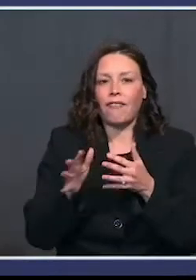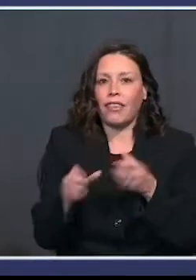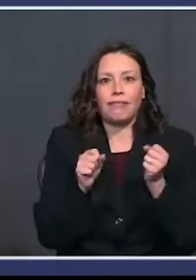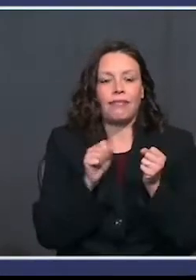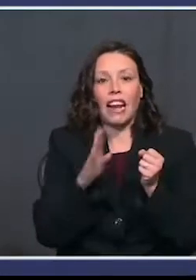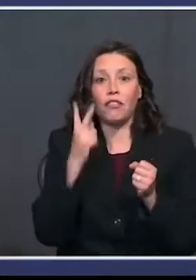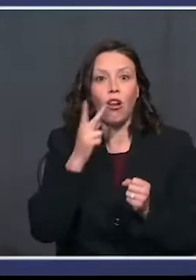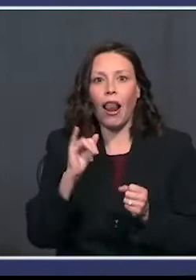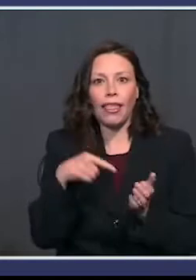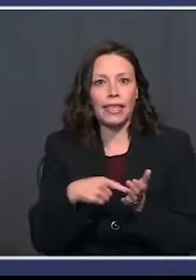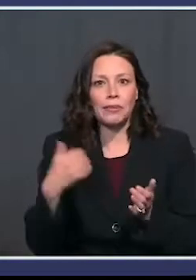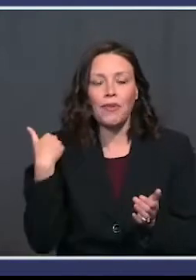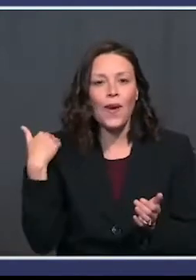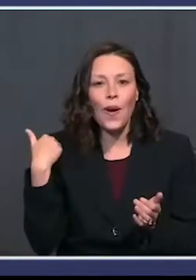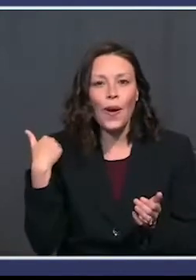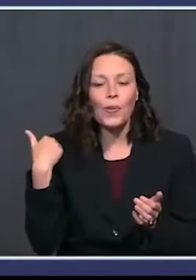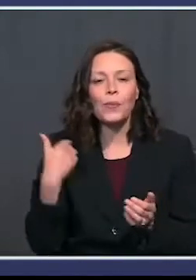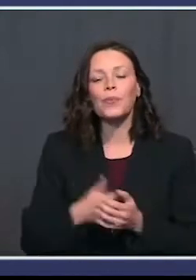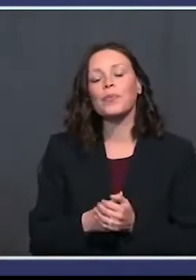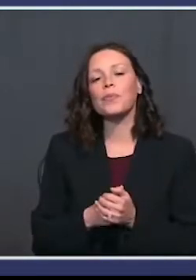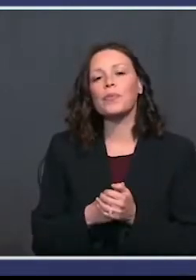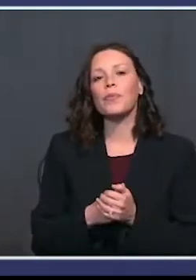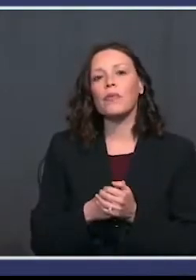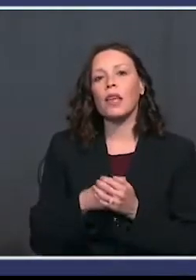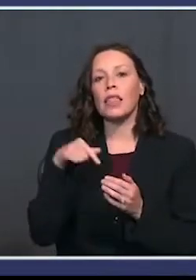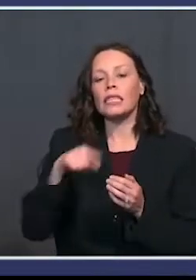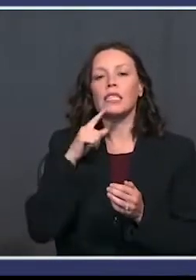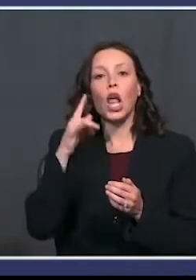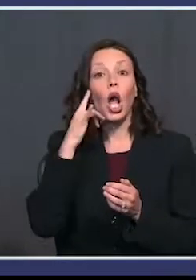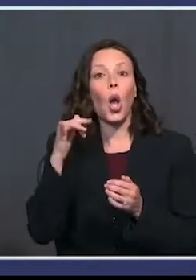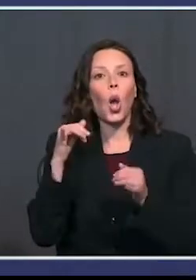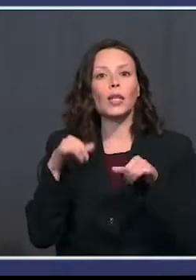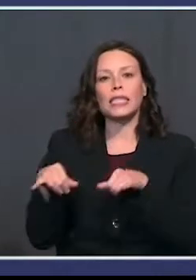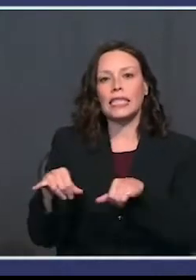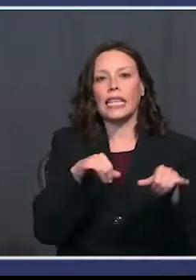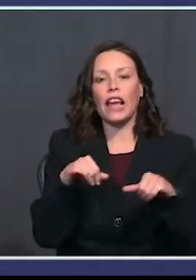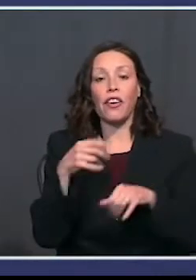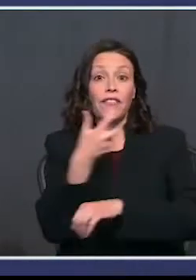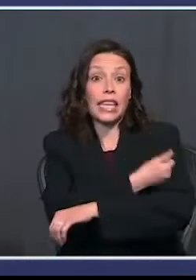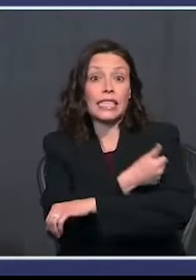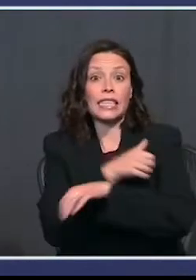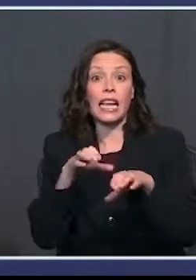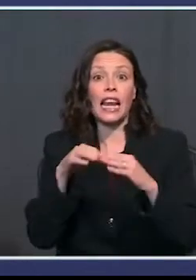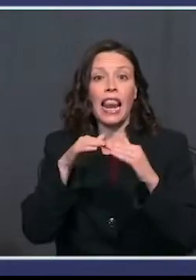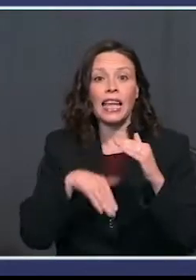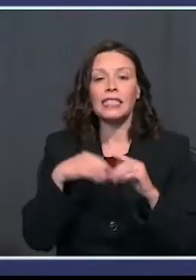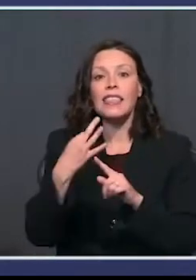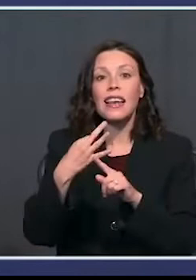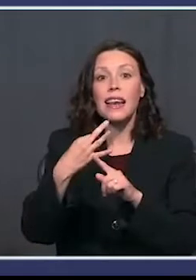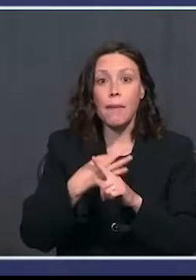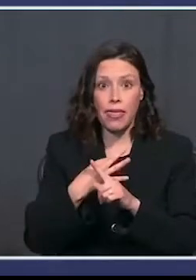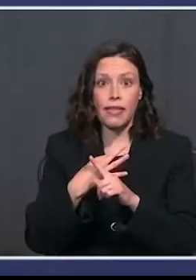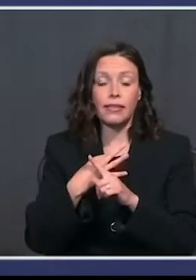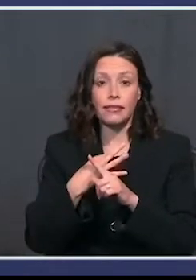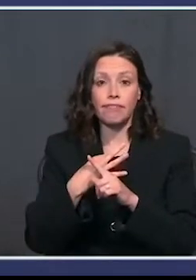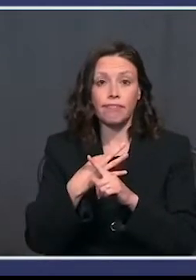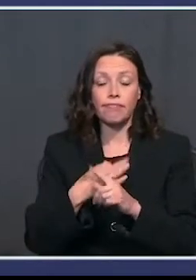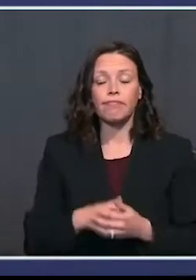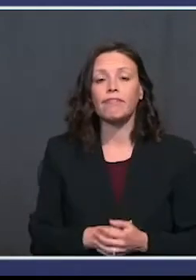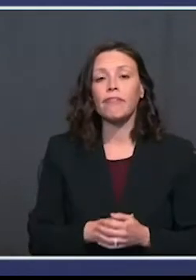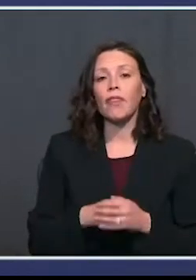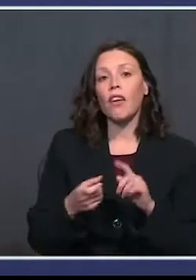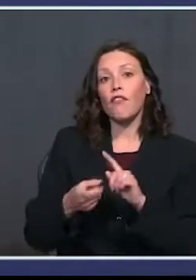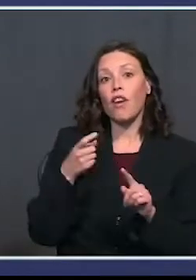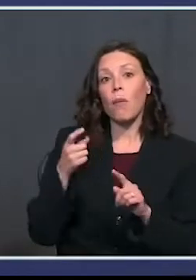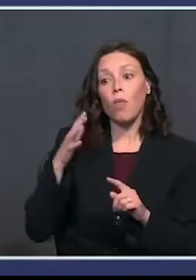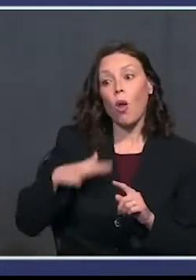has ever seen before. The gold standard vaccine has been done in less than nine months. On behalf